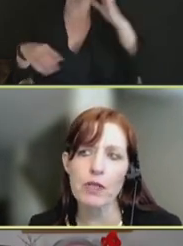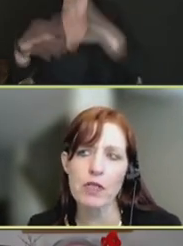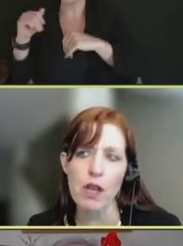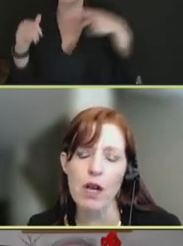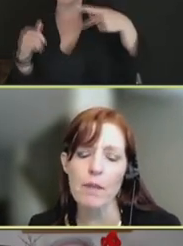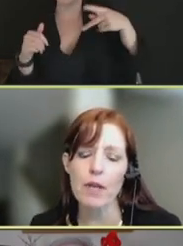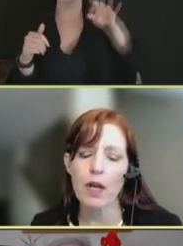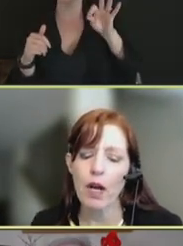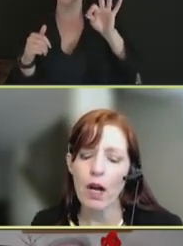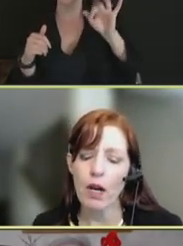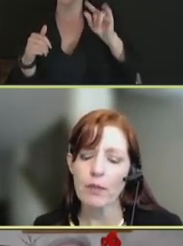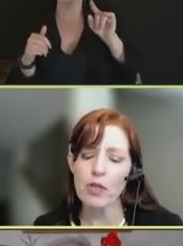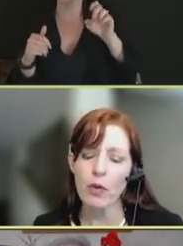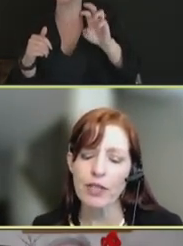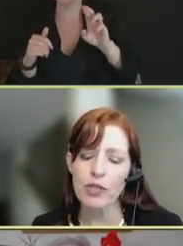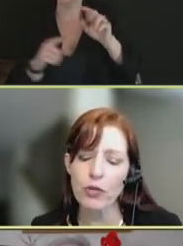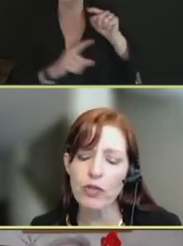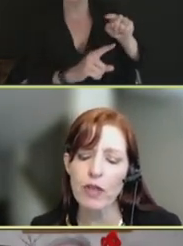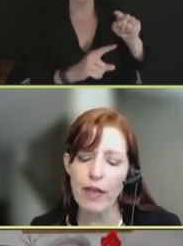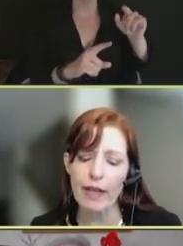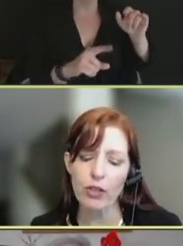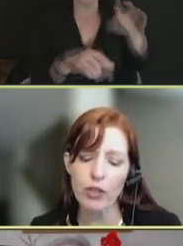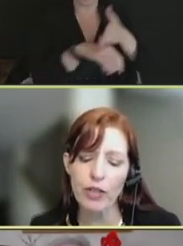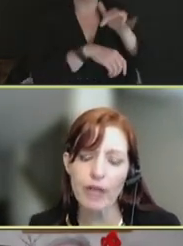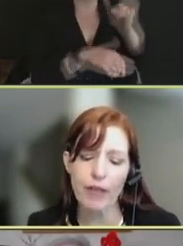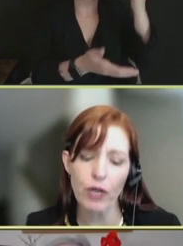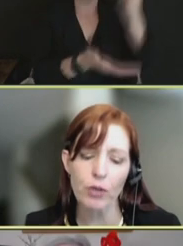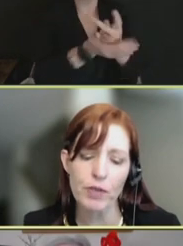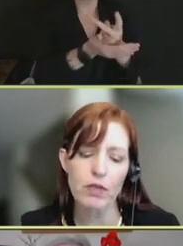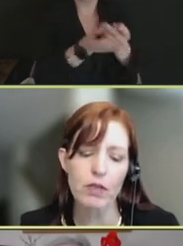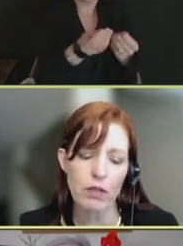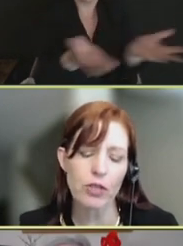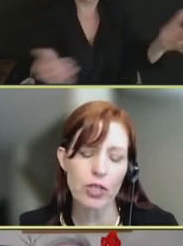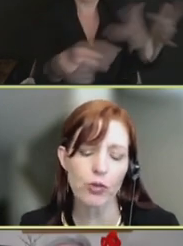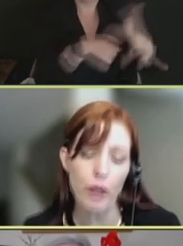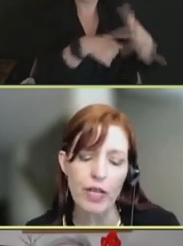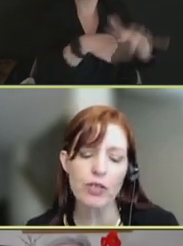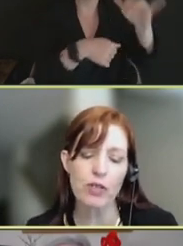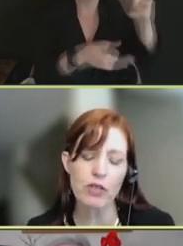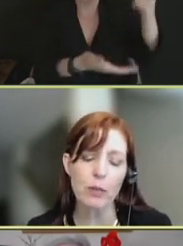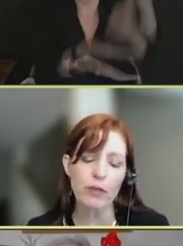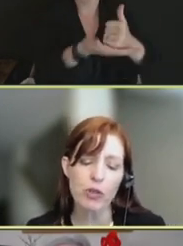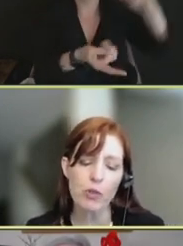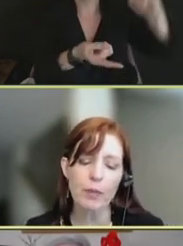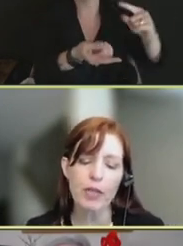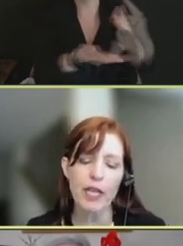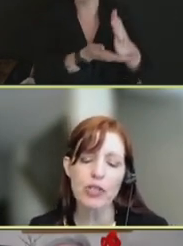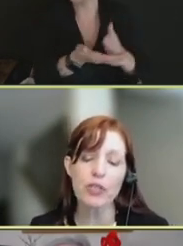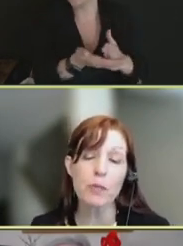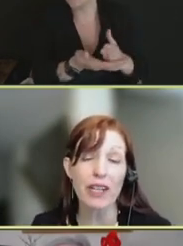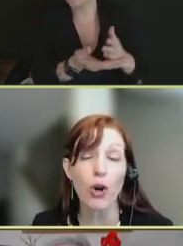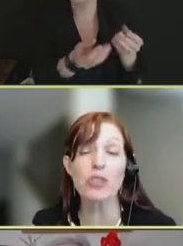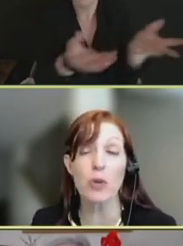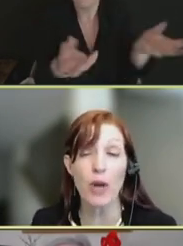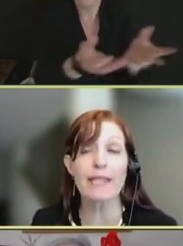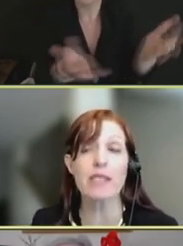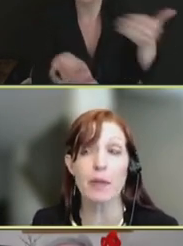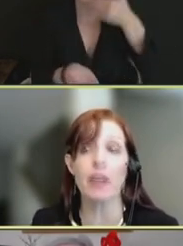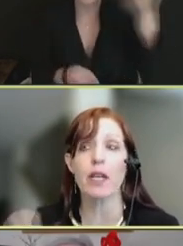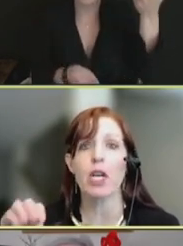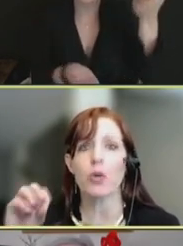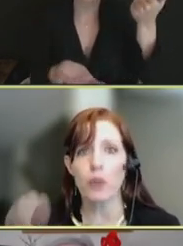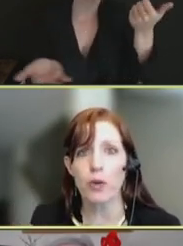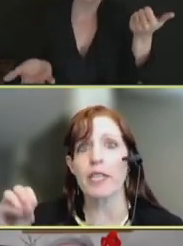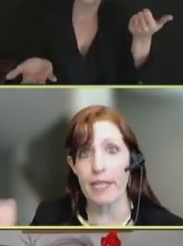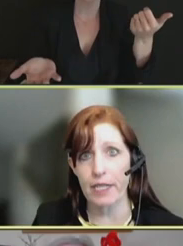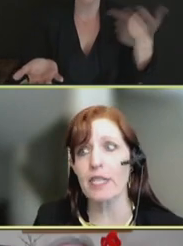helped some. So, I do think that could have helped to reach some of those populations, but it also has to